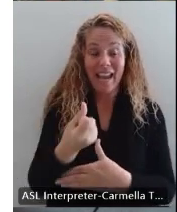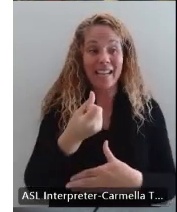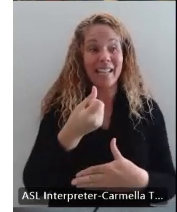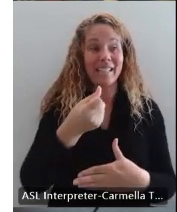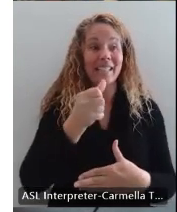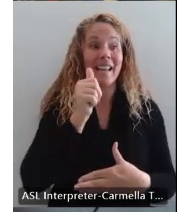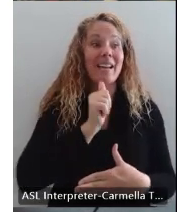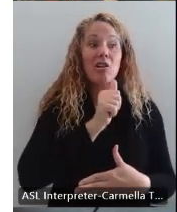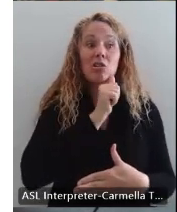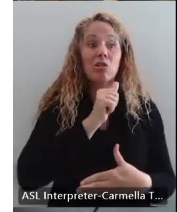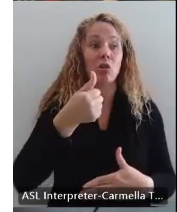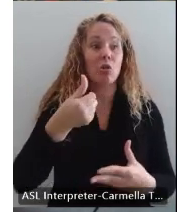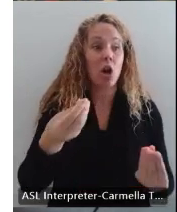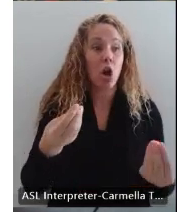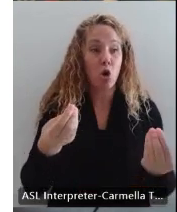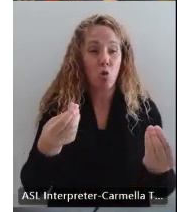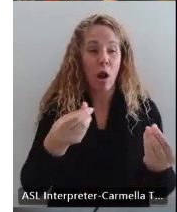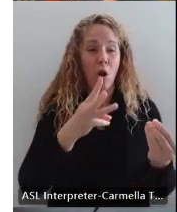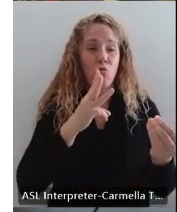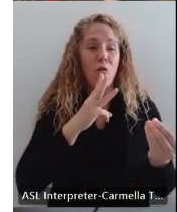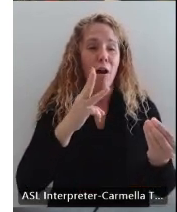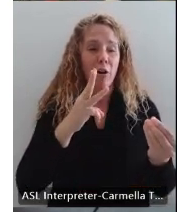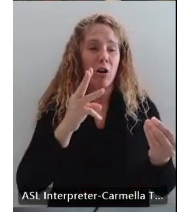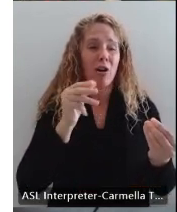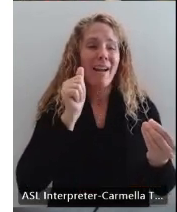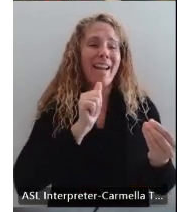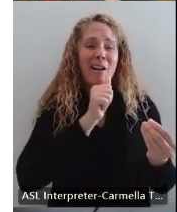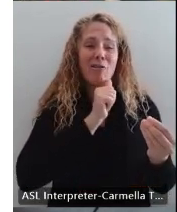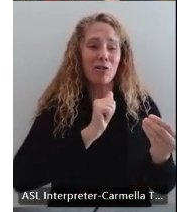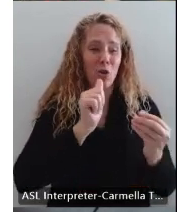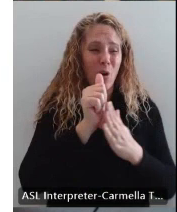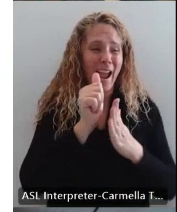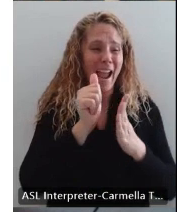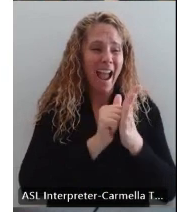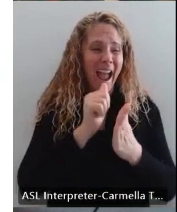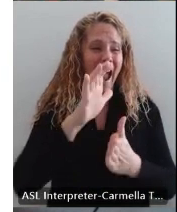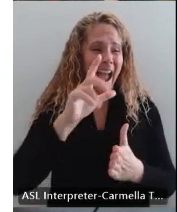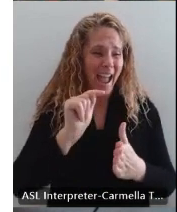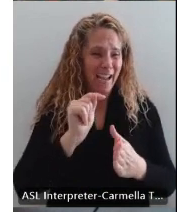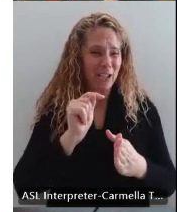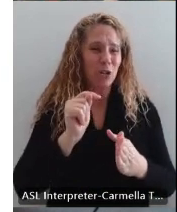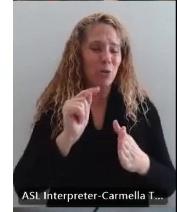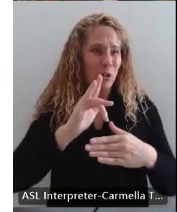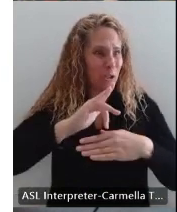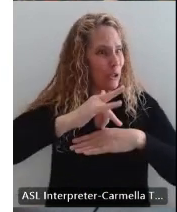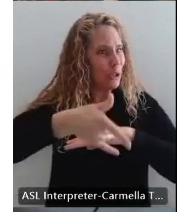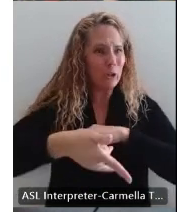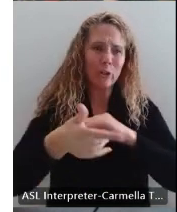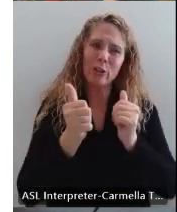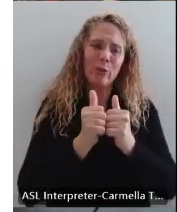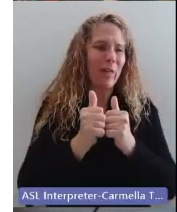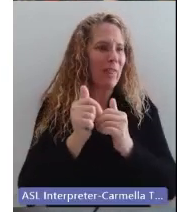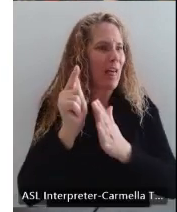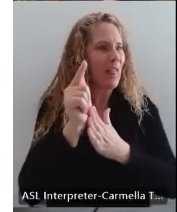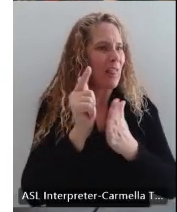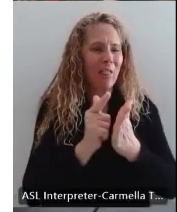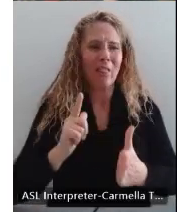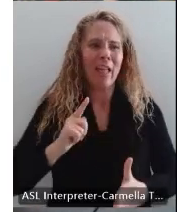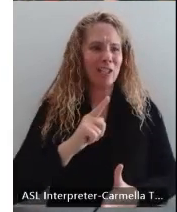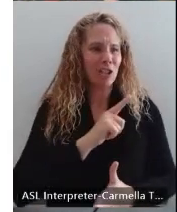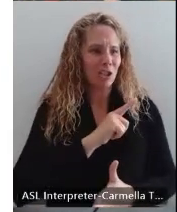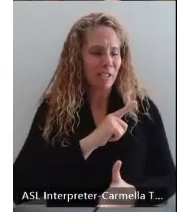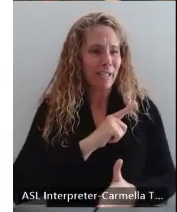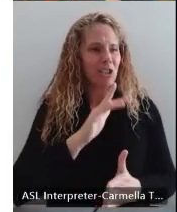Management Act was ahead of its time with its legislation. It